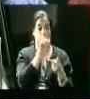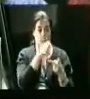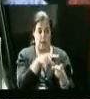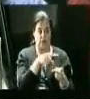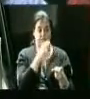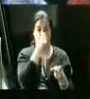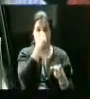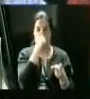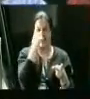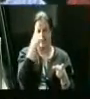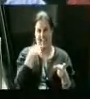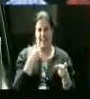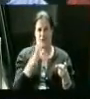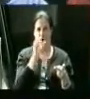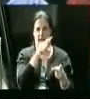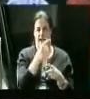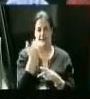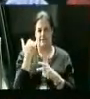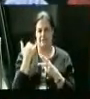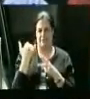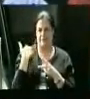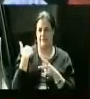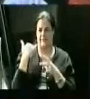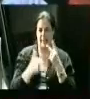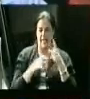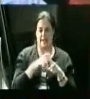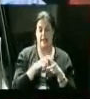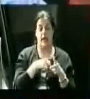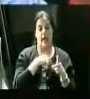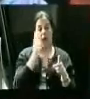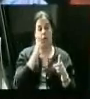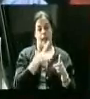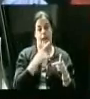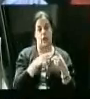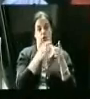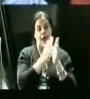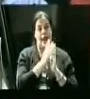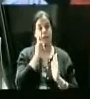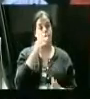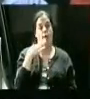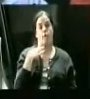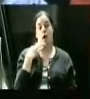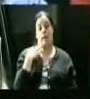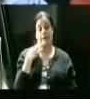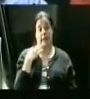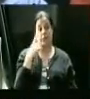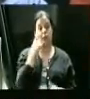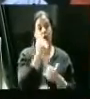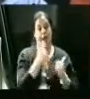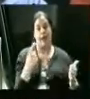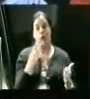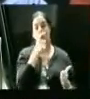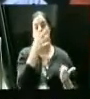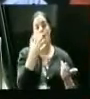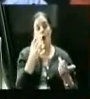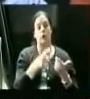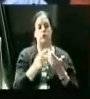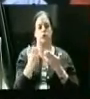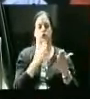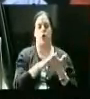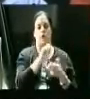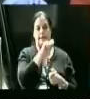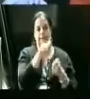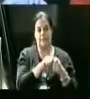would be, and I think I asked this last time, I would like to ask for volunteers, for anyone who wants to serve on a